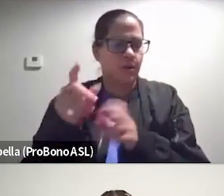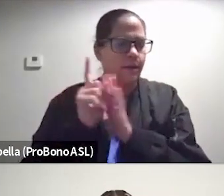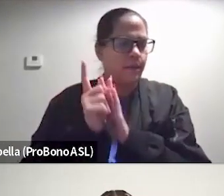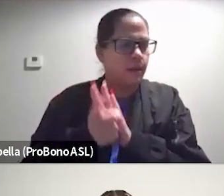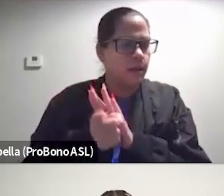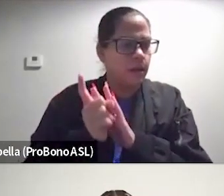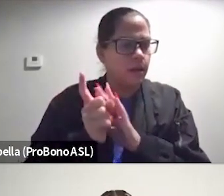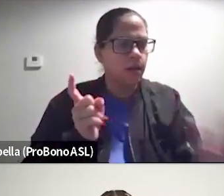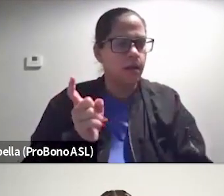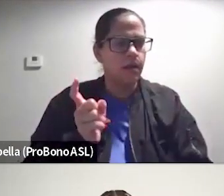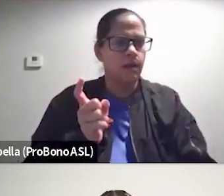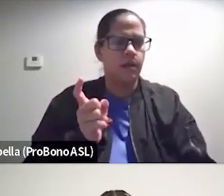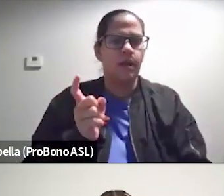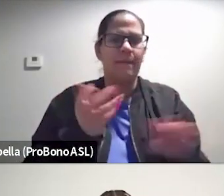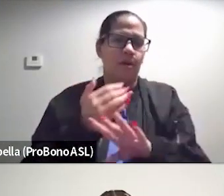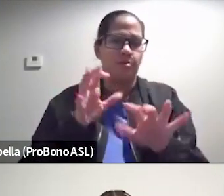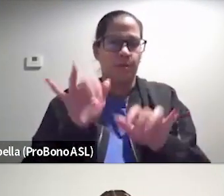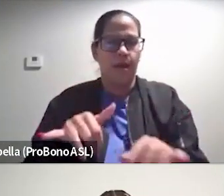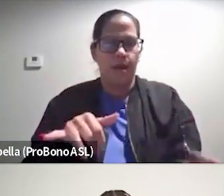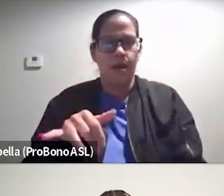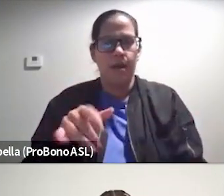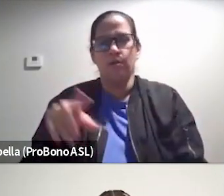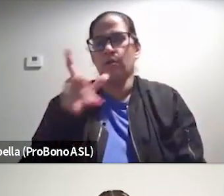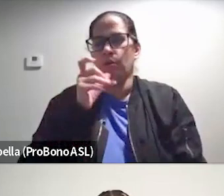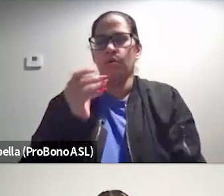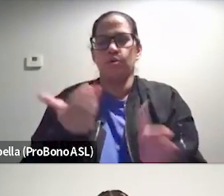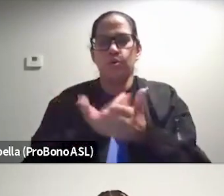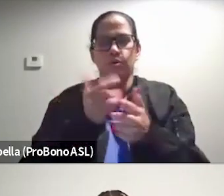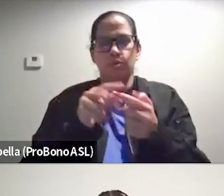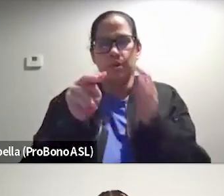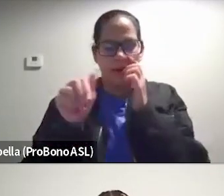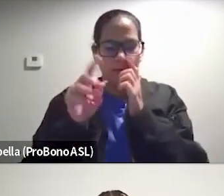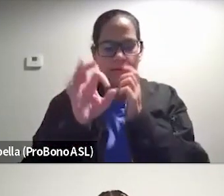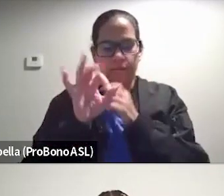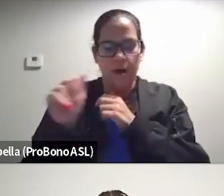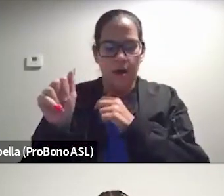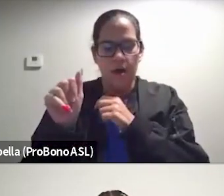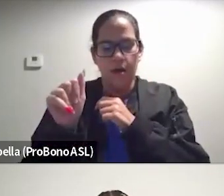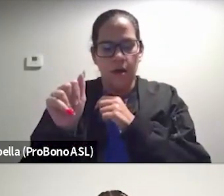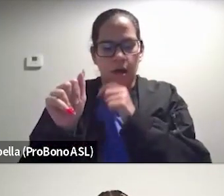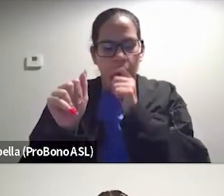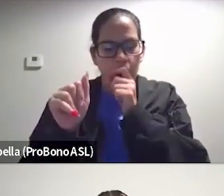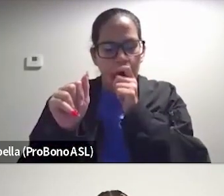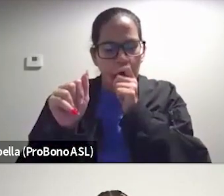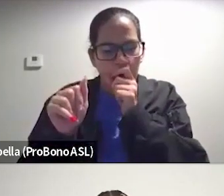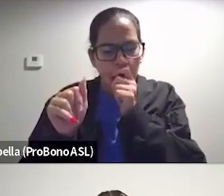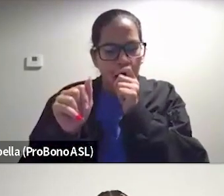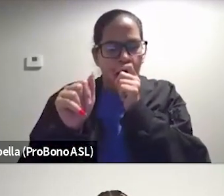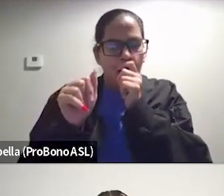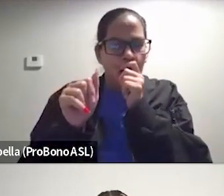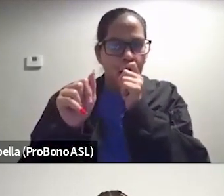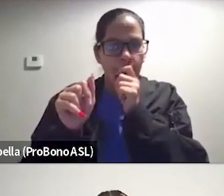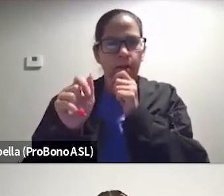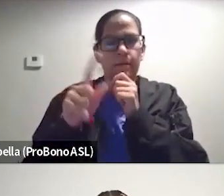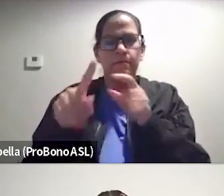Before we do that, for those of you who are brand new to NAFA, thank you for being here with us. The National Association to